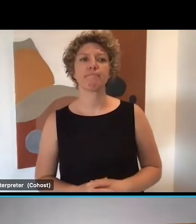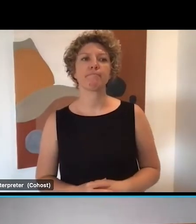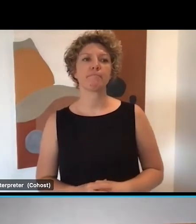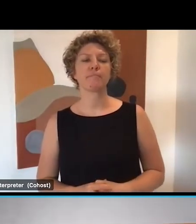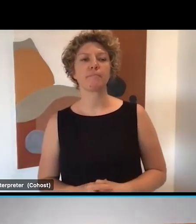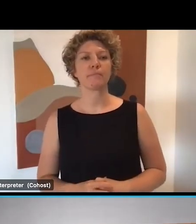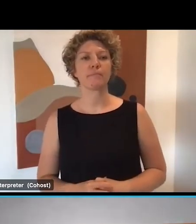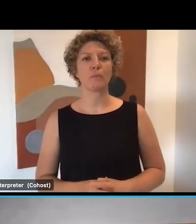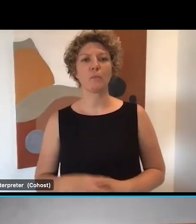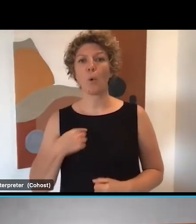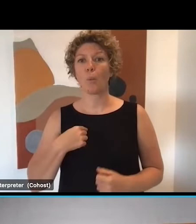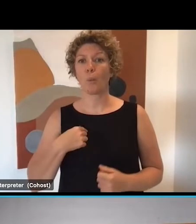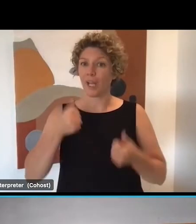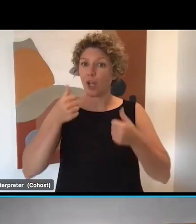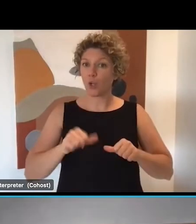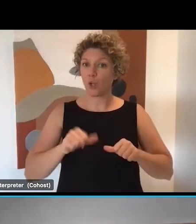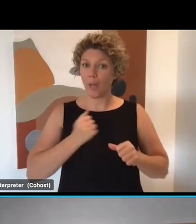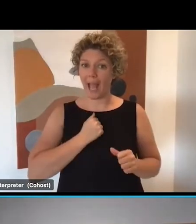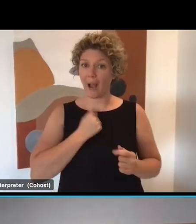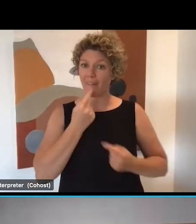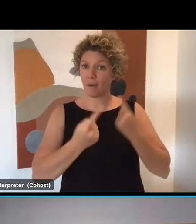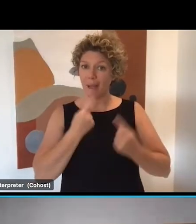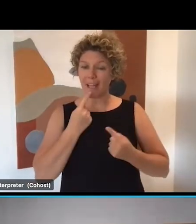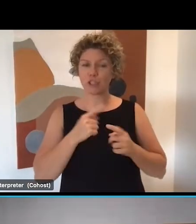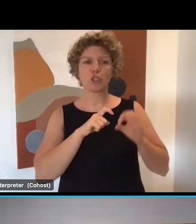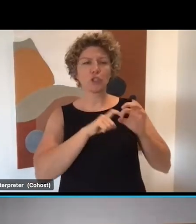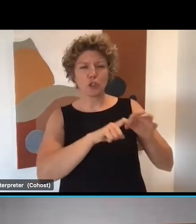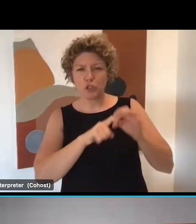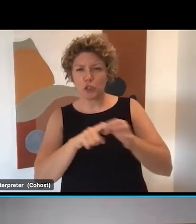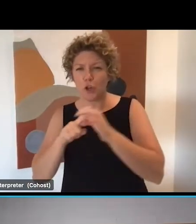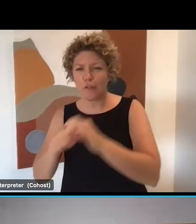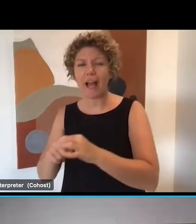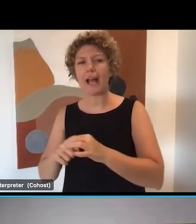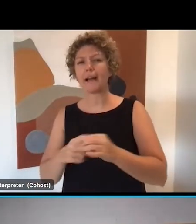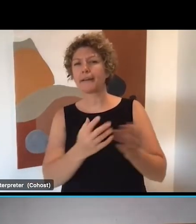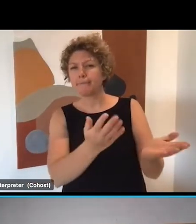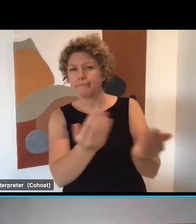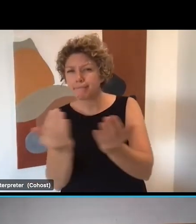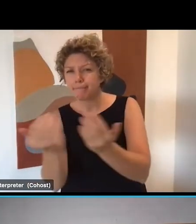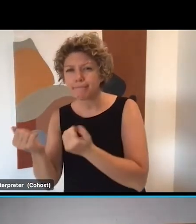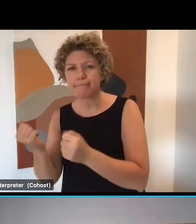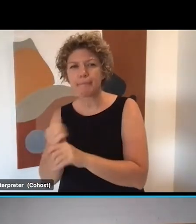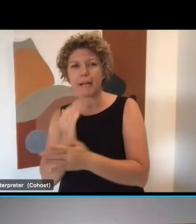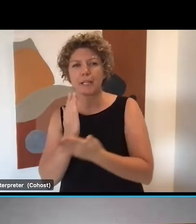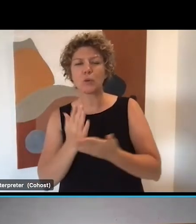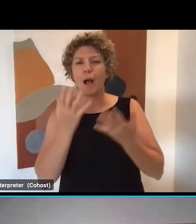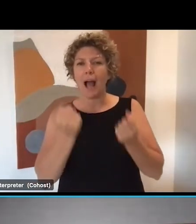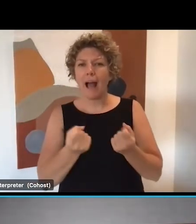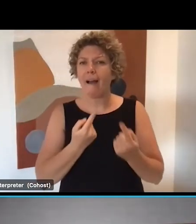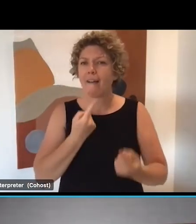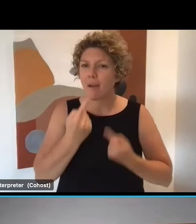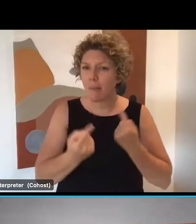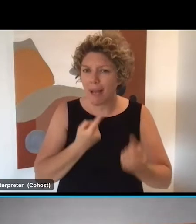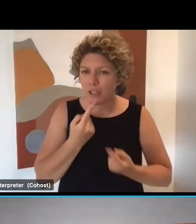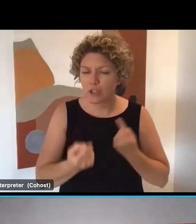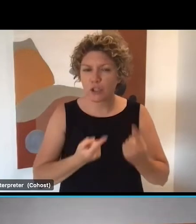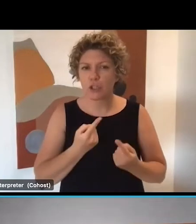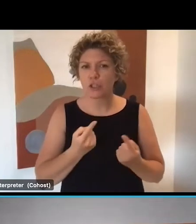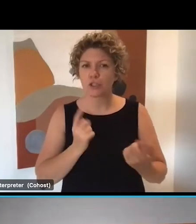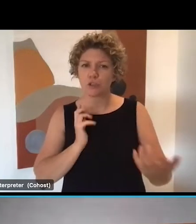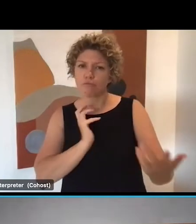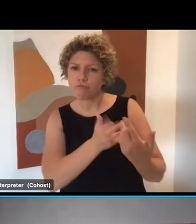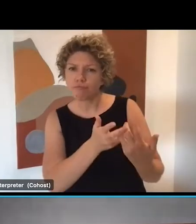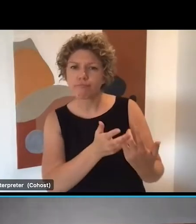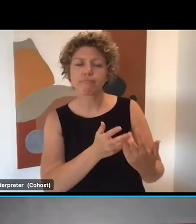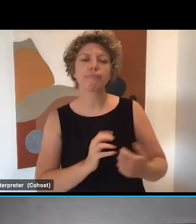We have used our alert to survey employers and find out what the focus of forums or information sharing needs to be to best meet your